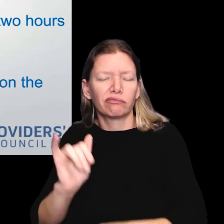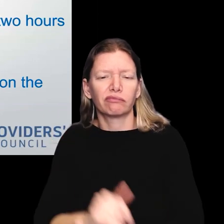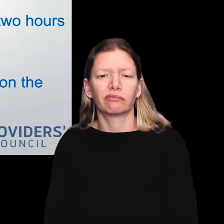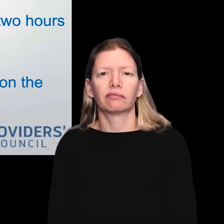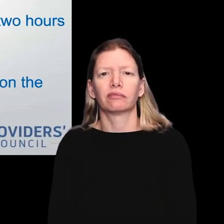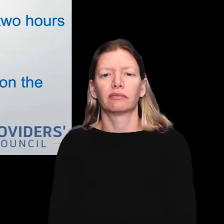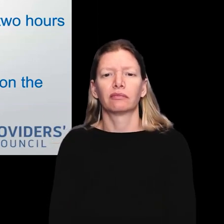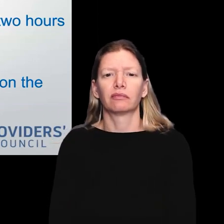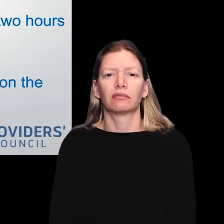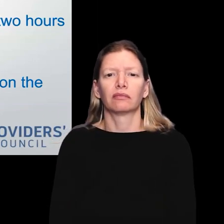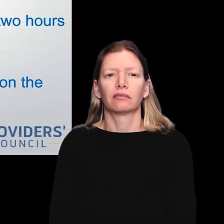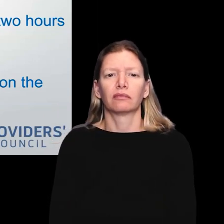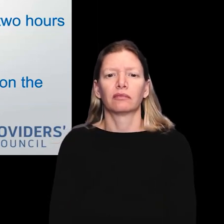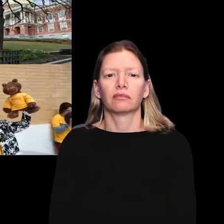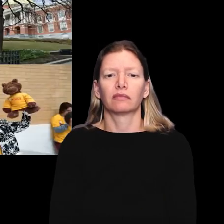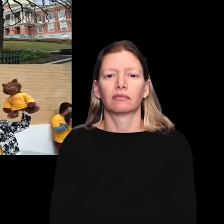process.